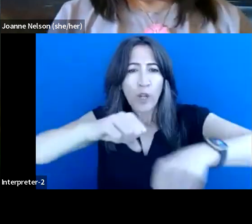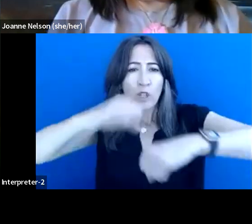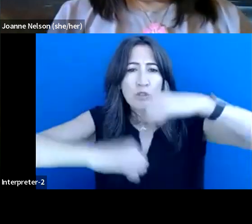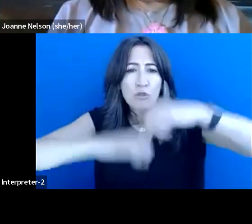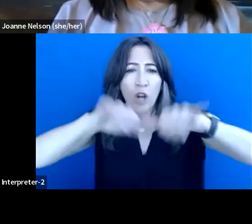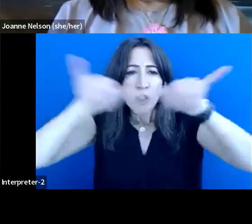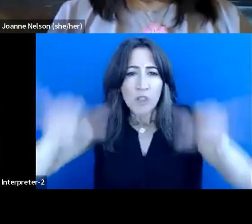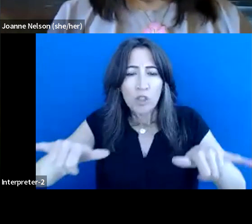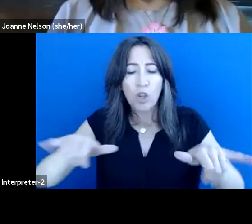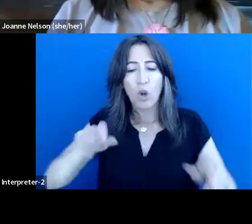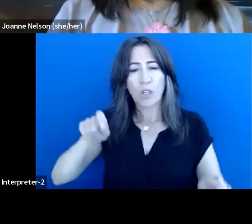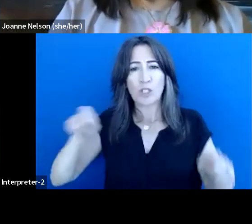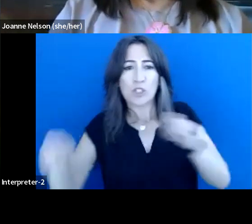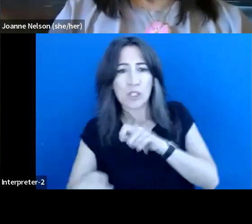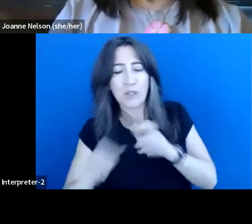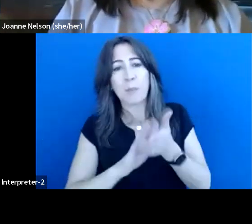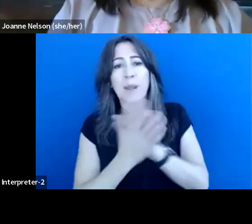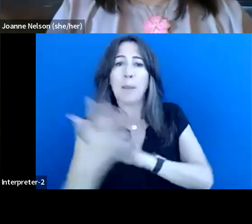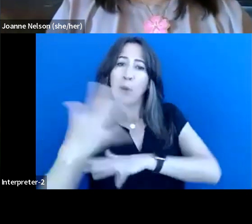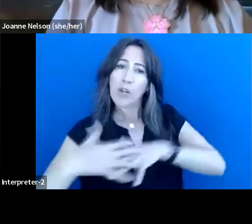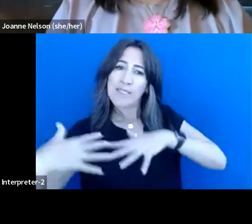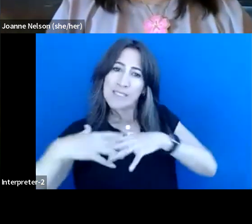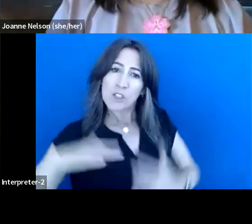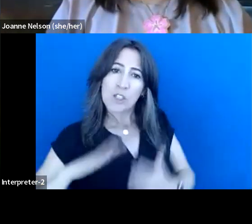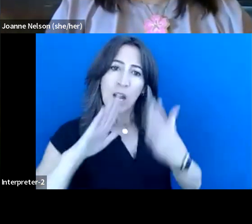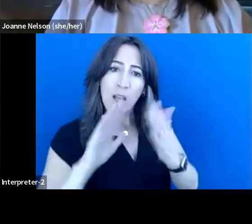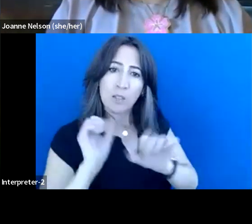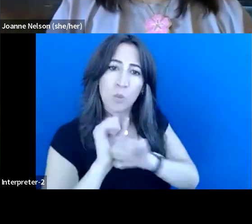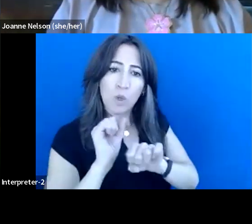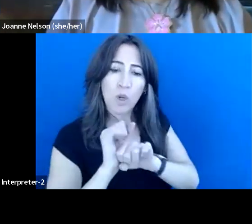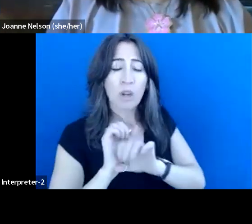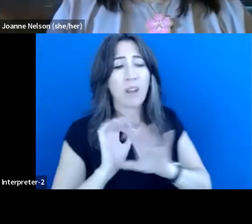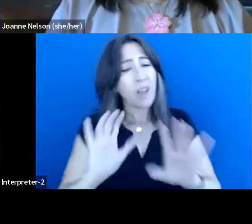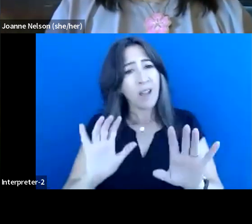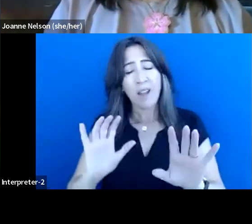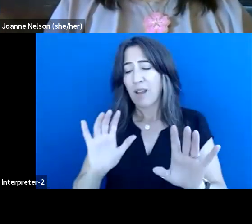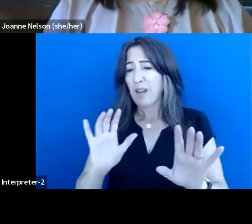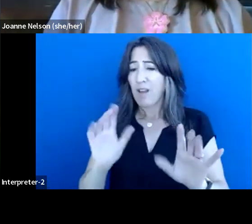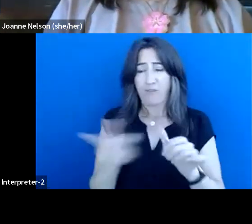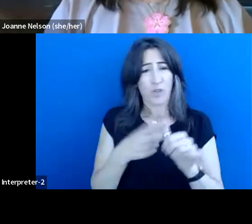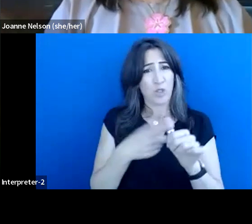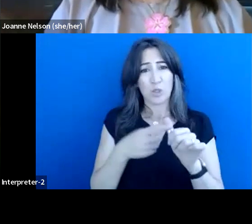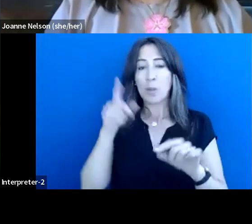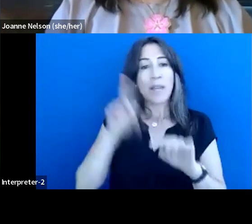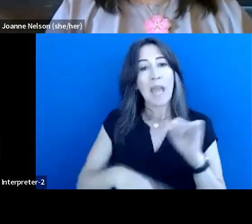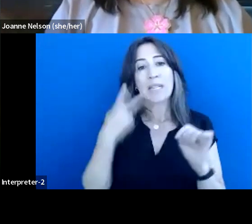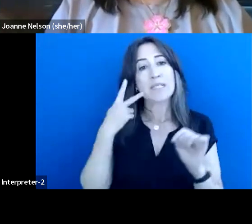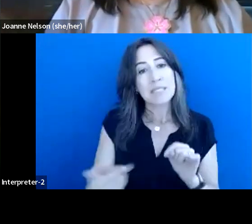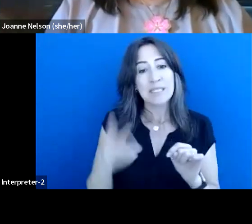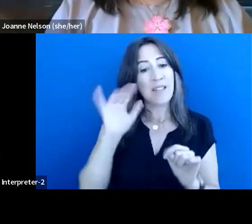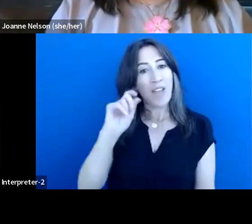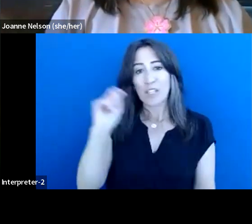people is that we're really not going to see the changes that we want until we see first nations governance